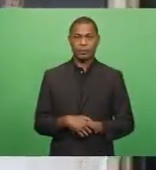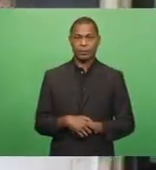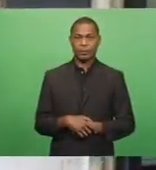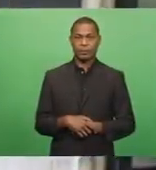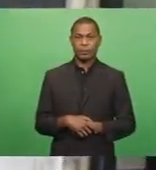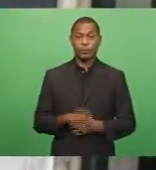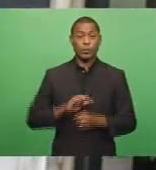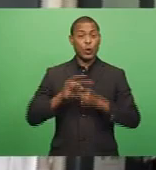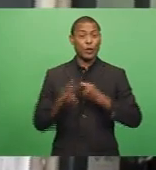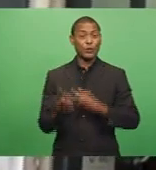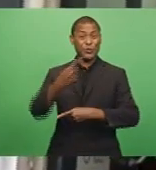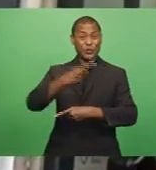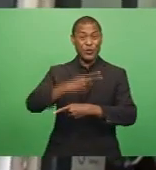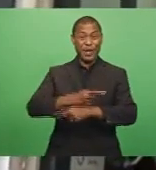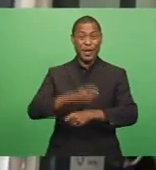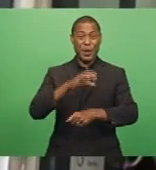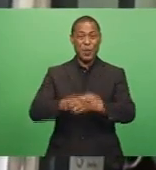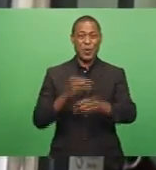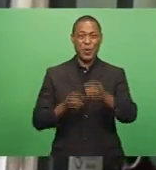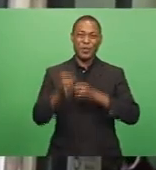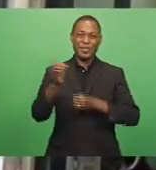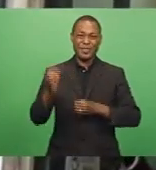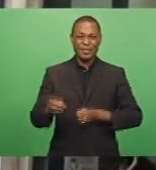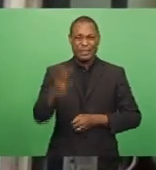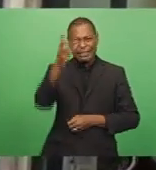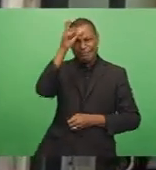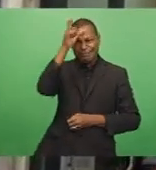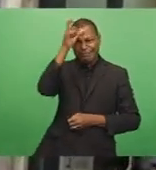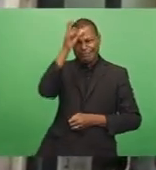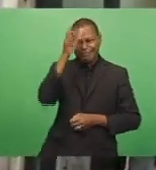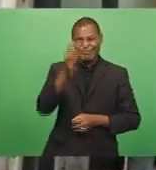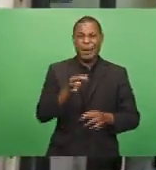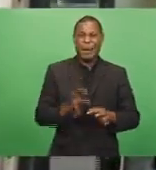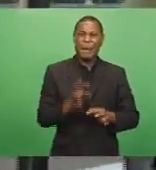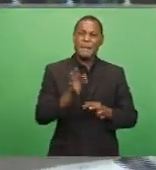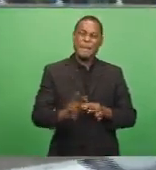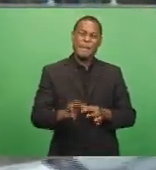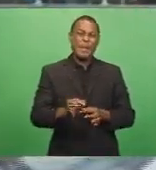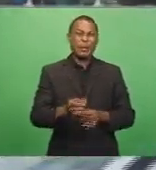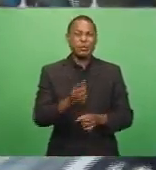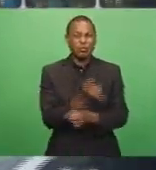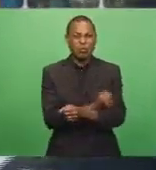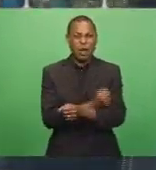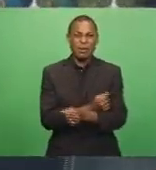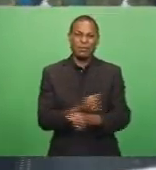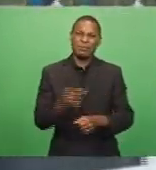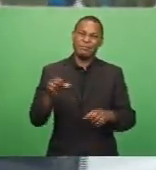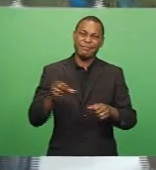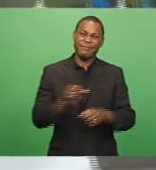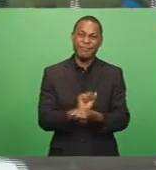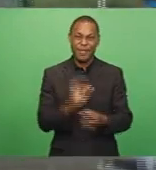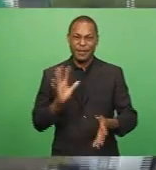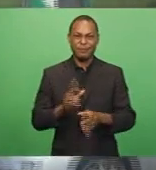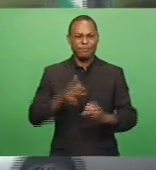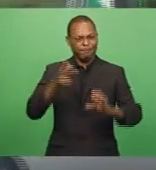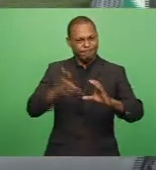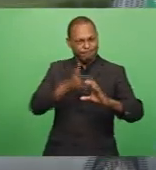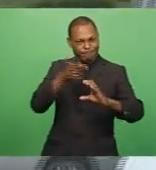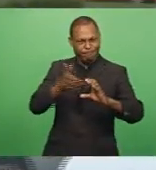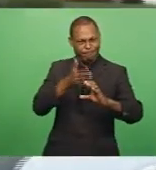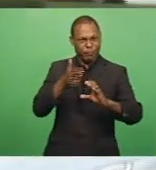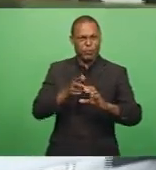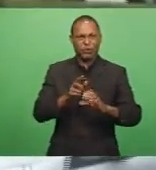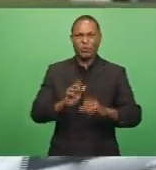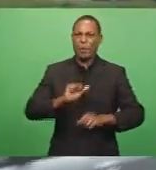In the news tonight, police officers suspected of planting drugs bailed, shooting videos on buses